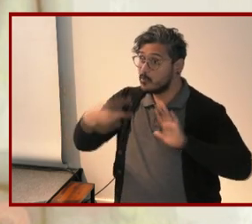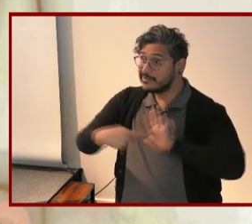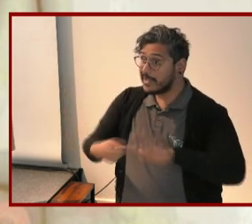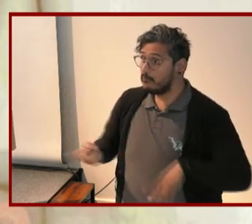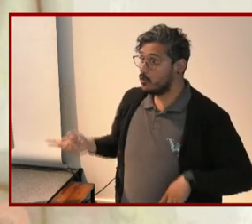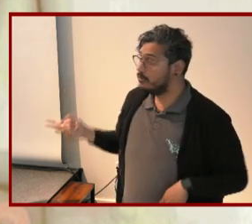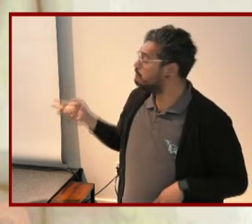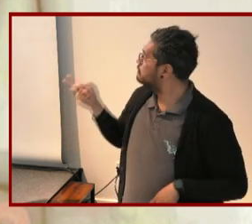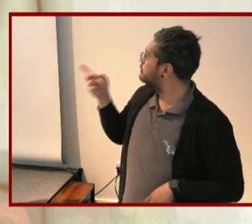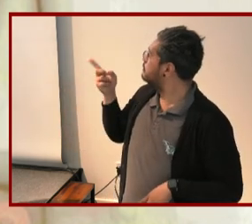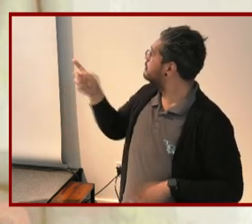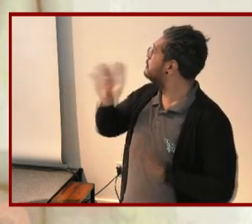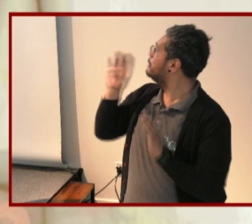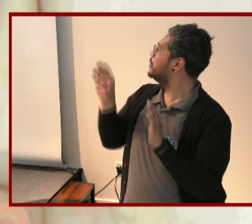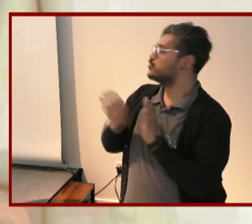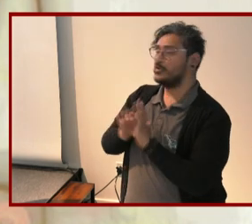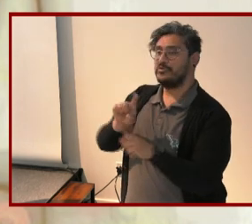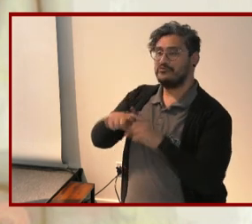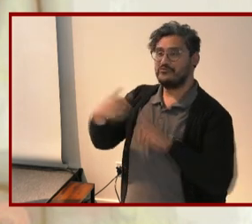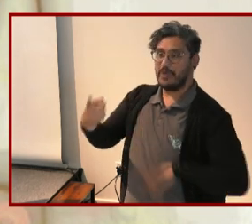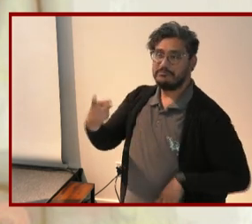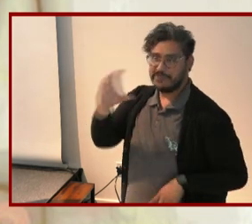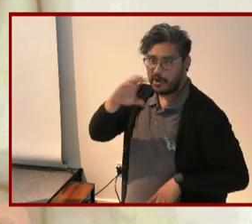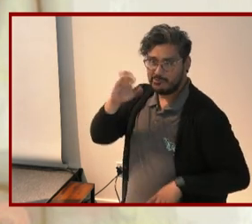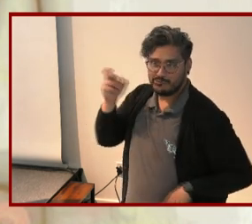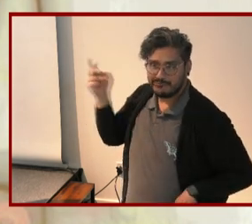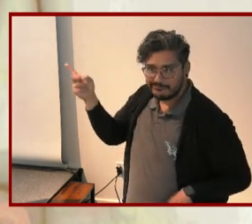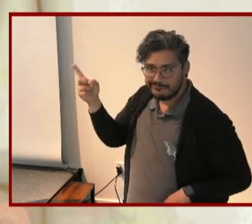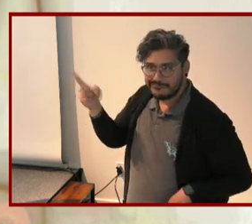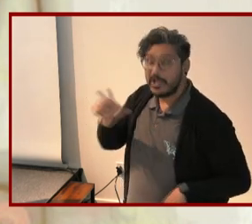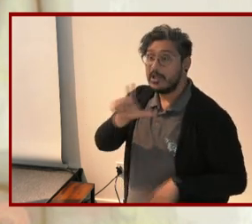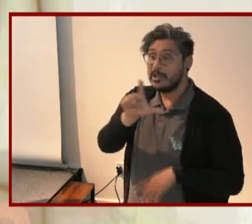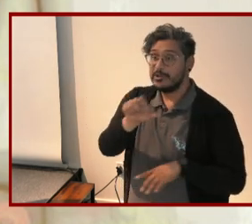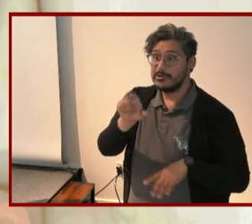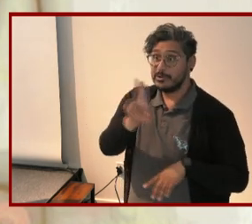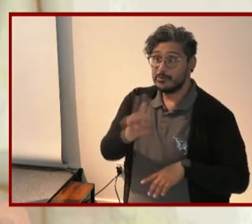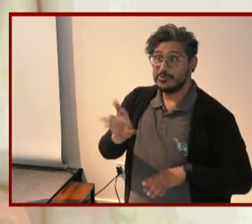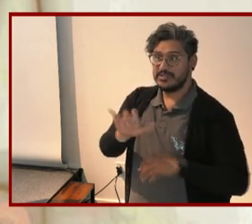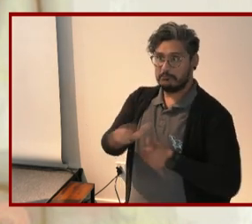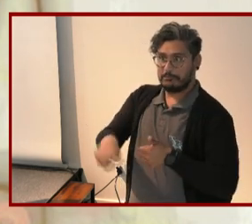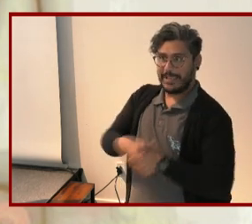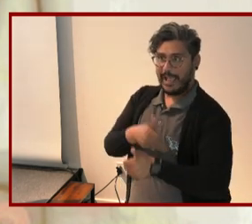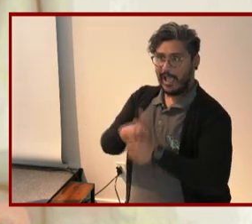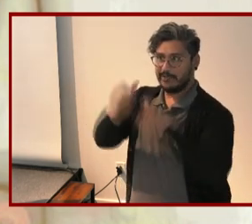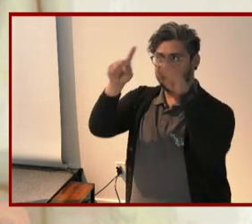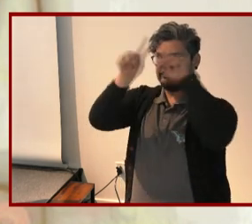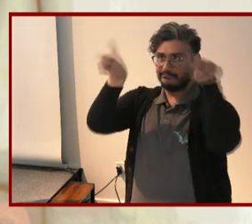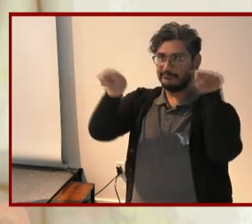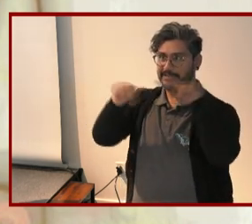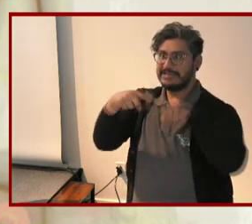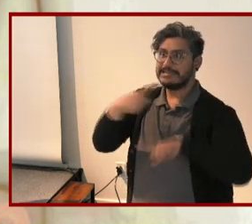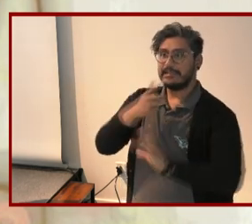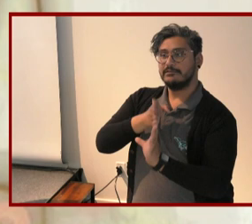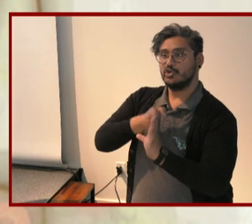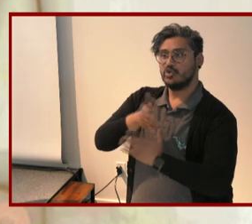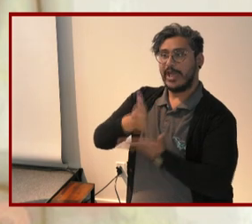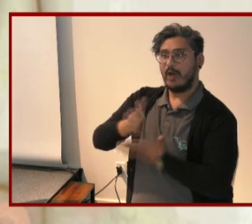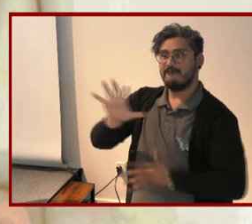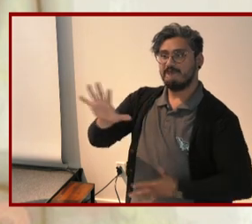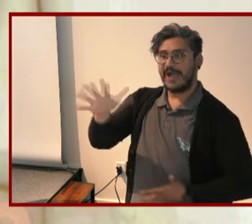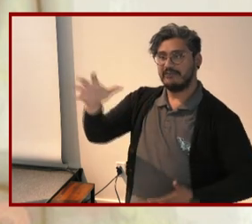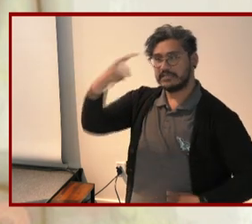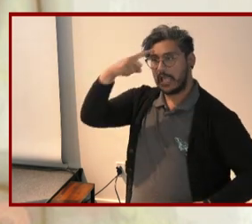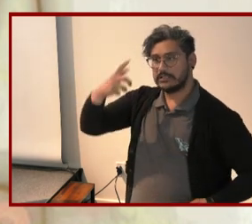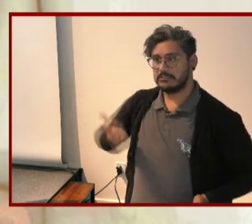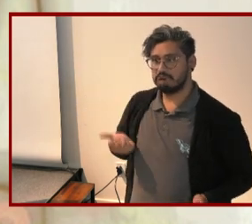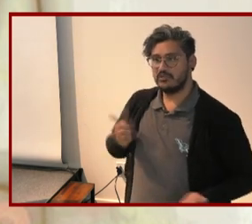is an illustration from the peanuts game cartoon it depicts Lucy behind a cardboard booth that reads psychiatric help five cents the